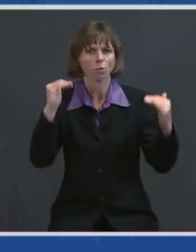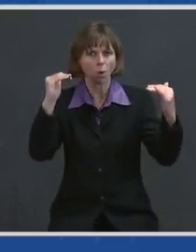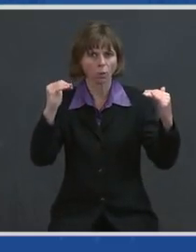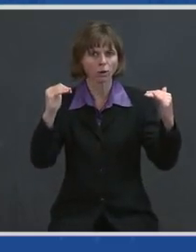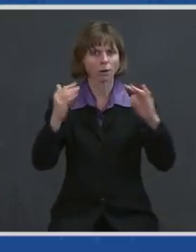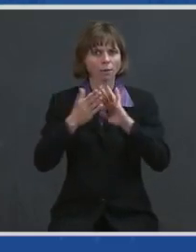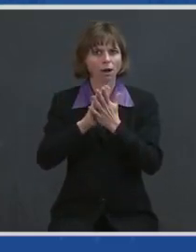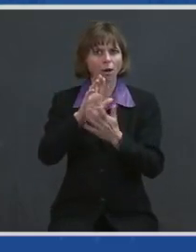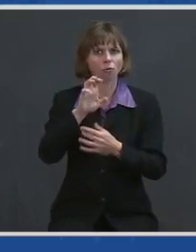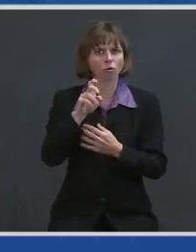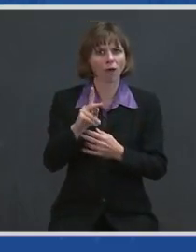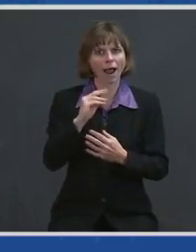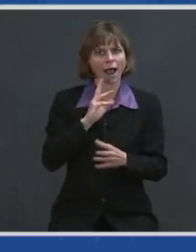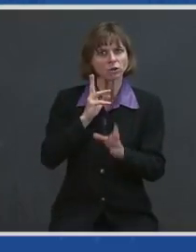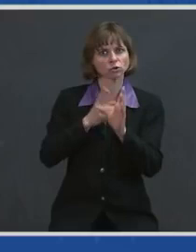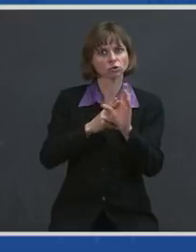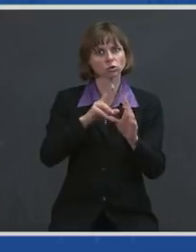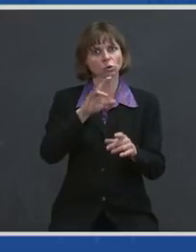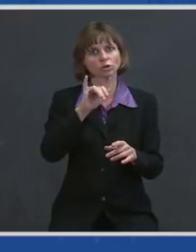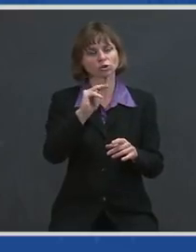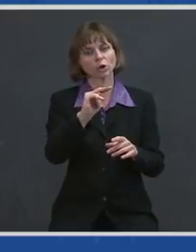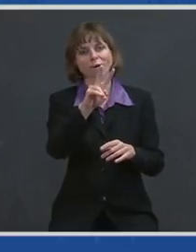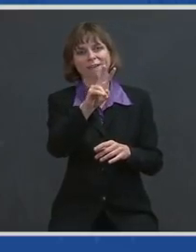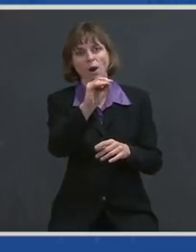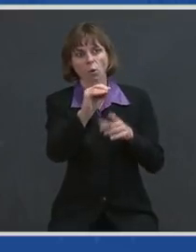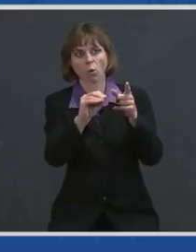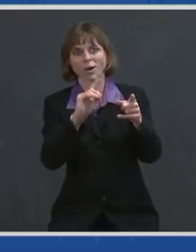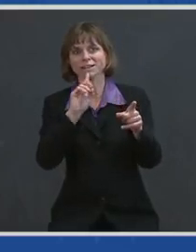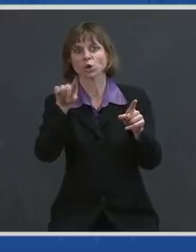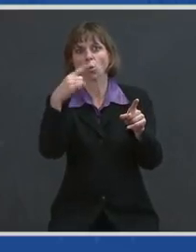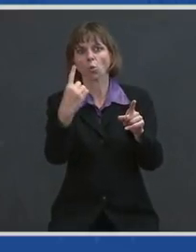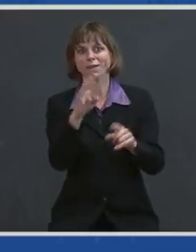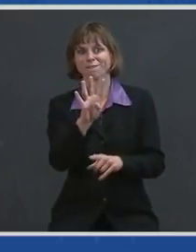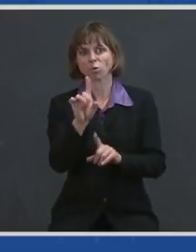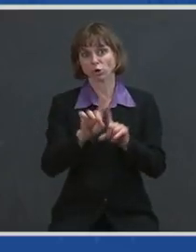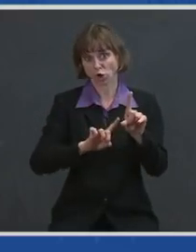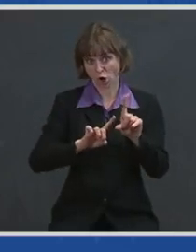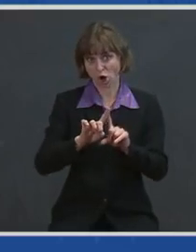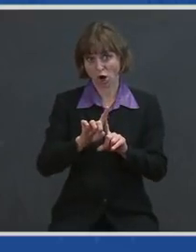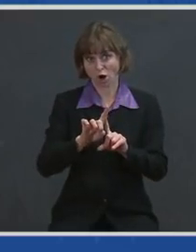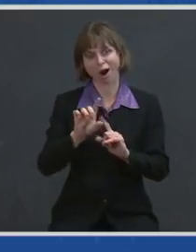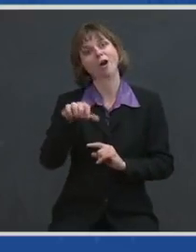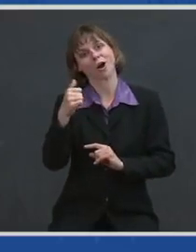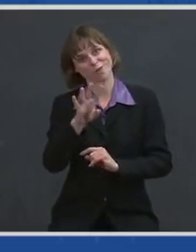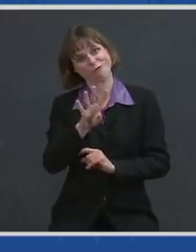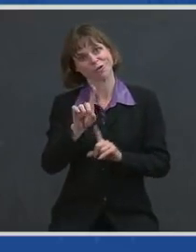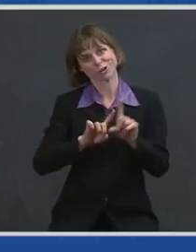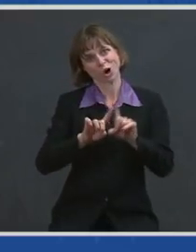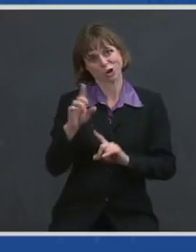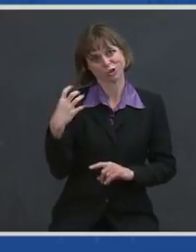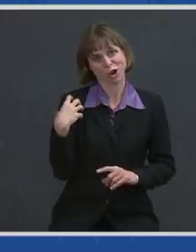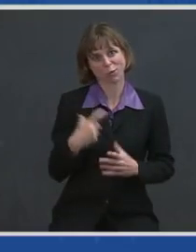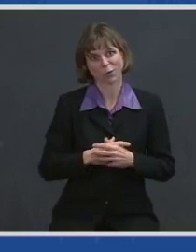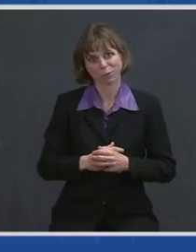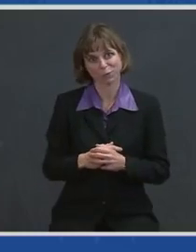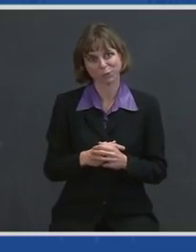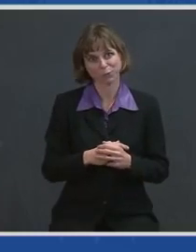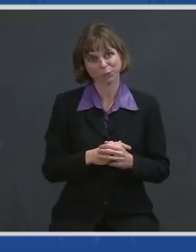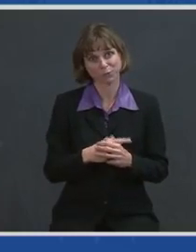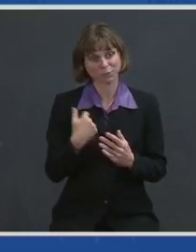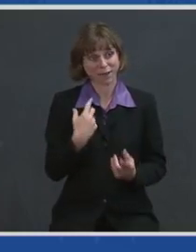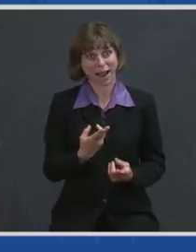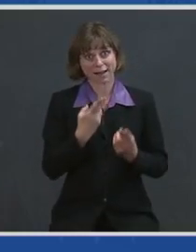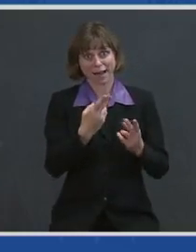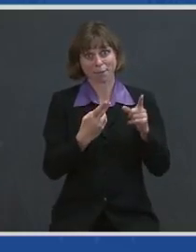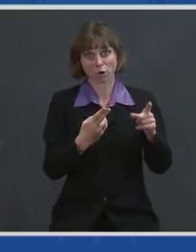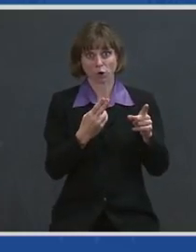and join General Van Ovost as the only four-star, as another four-star general. I nominated her